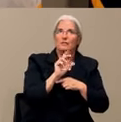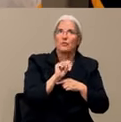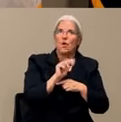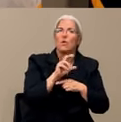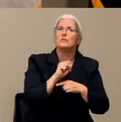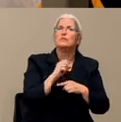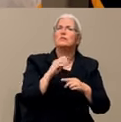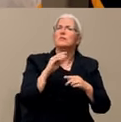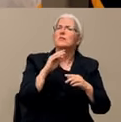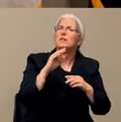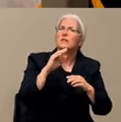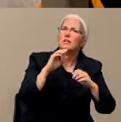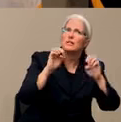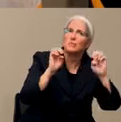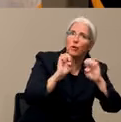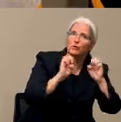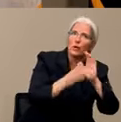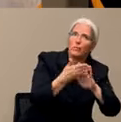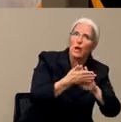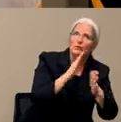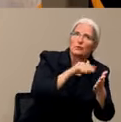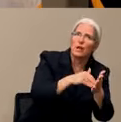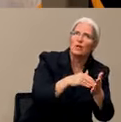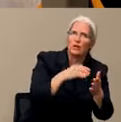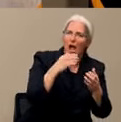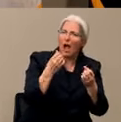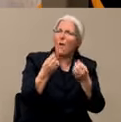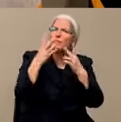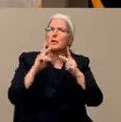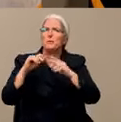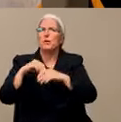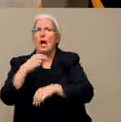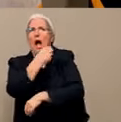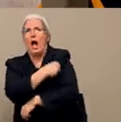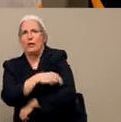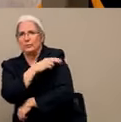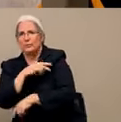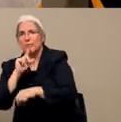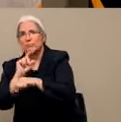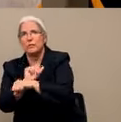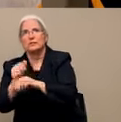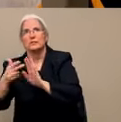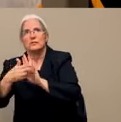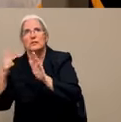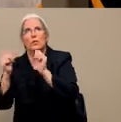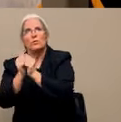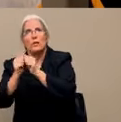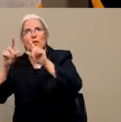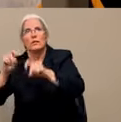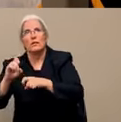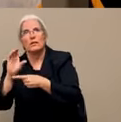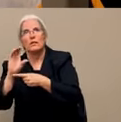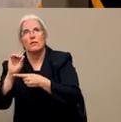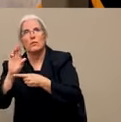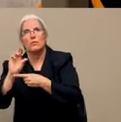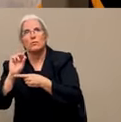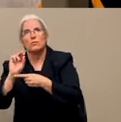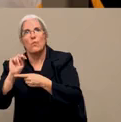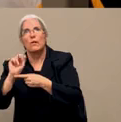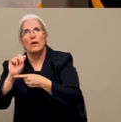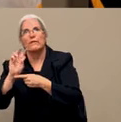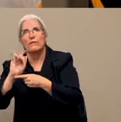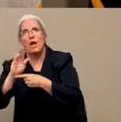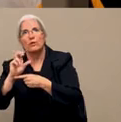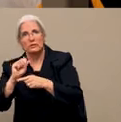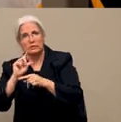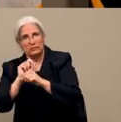hospital, even if they're not related to COVID, are from outside of our county? I don't know that information, no. Okay,